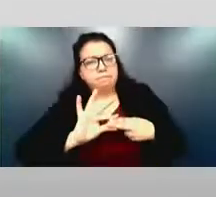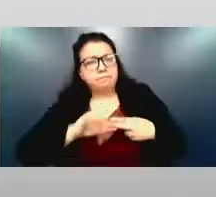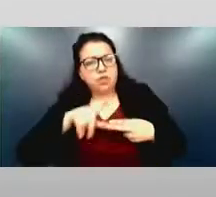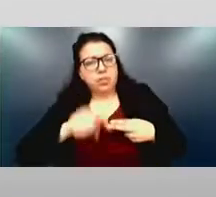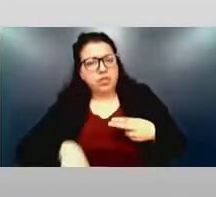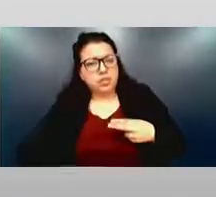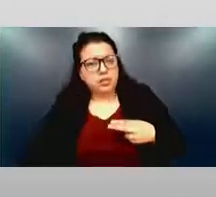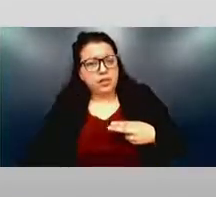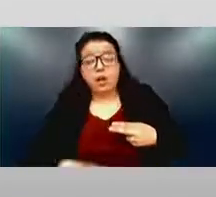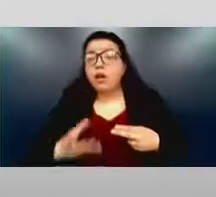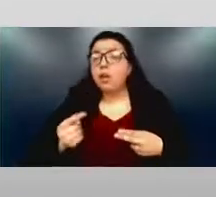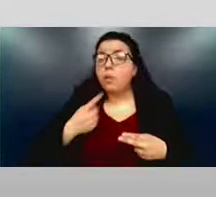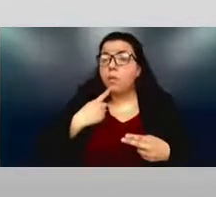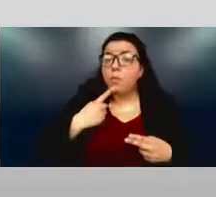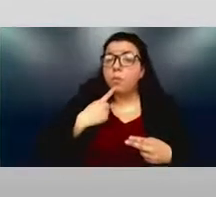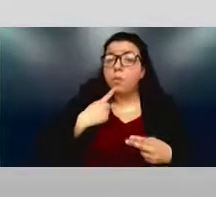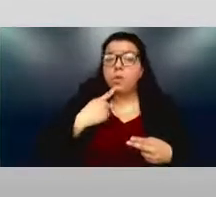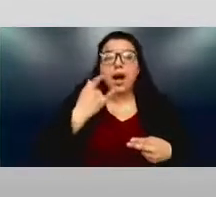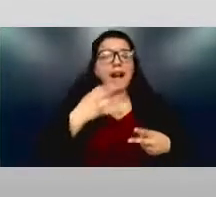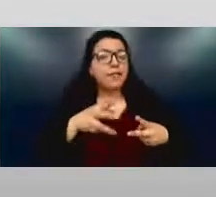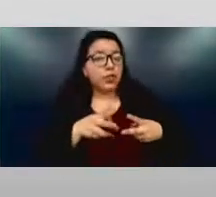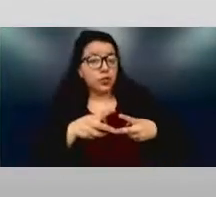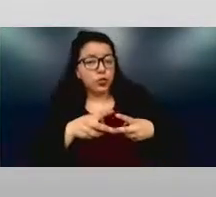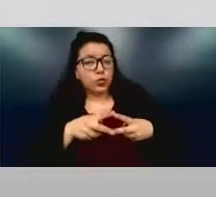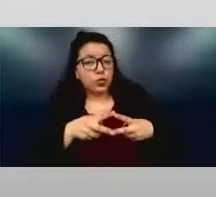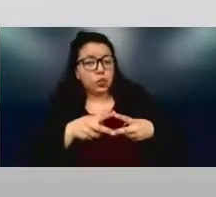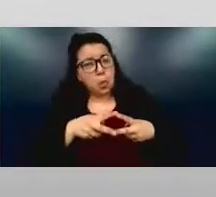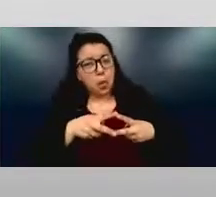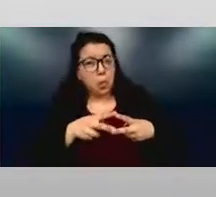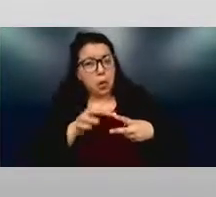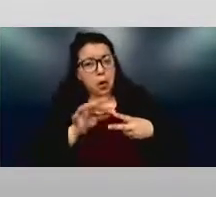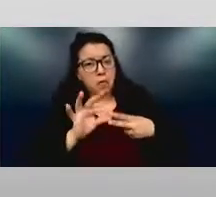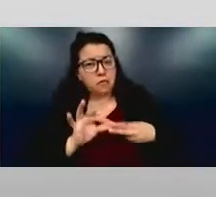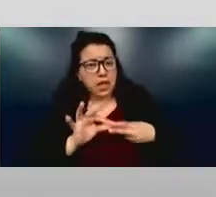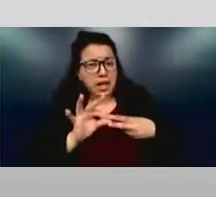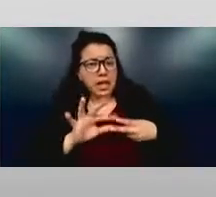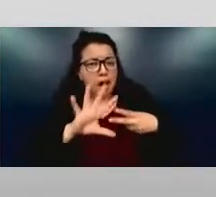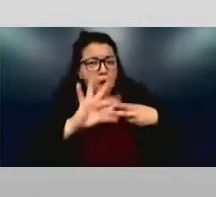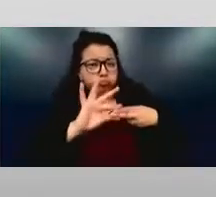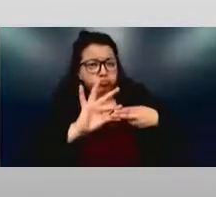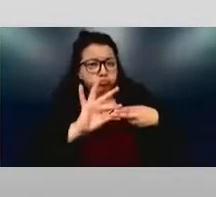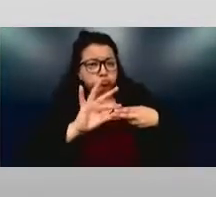What? If you want to combine them, they're kind of related two-part question.